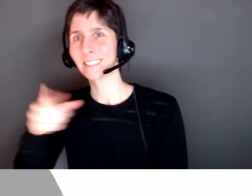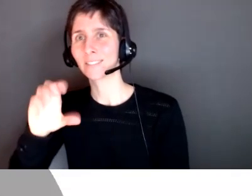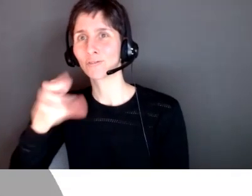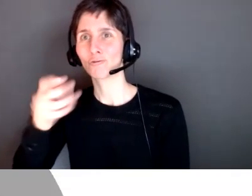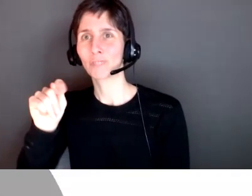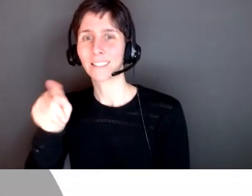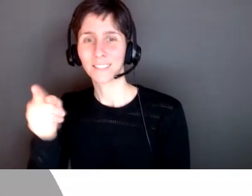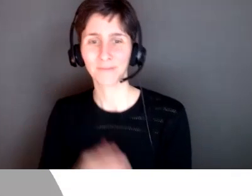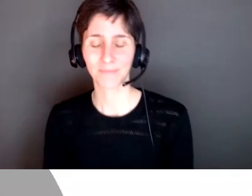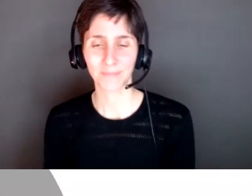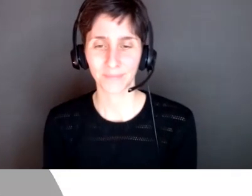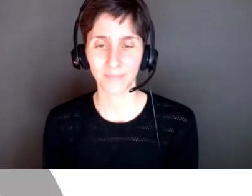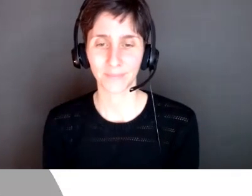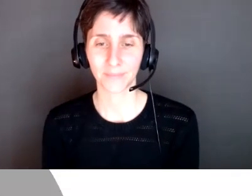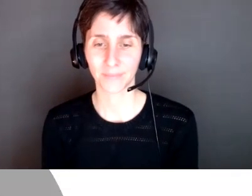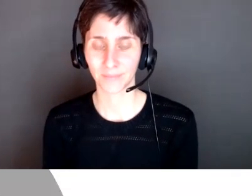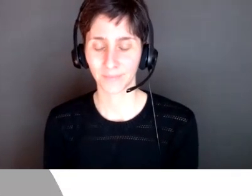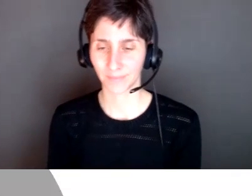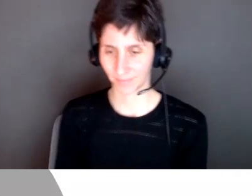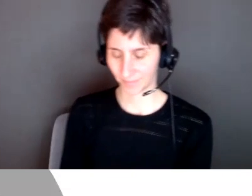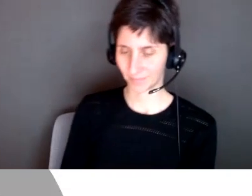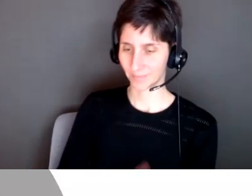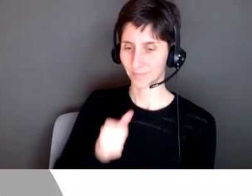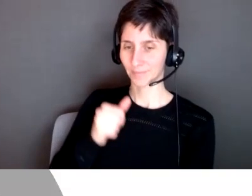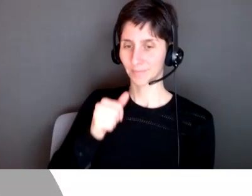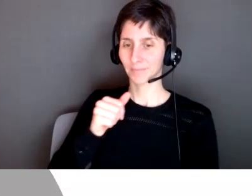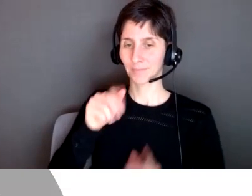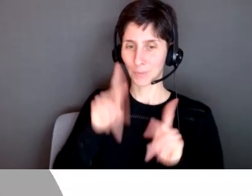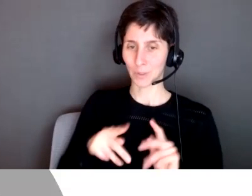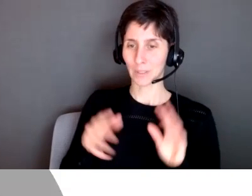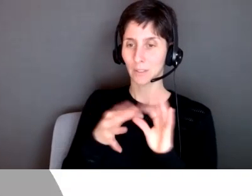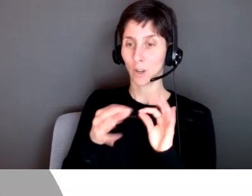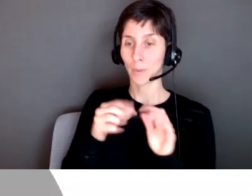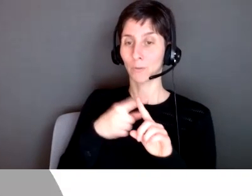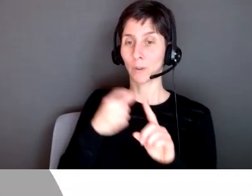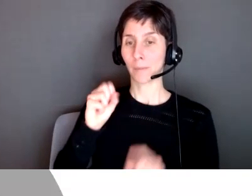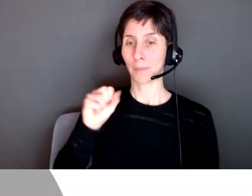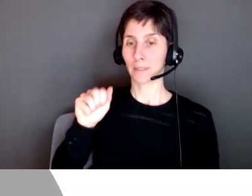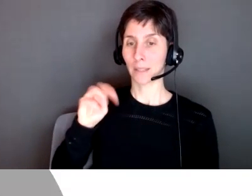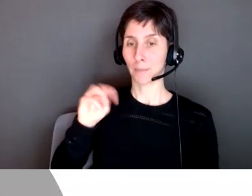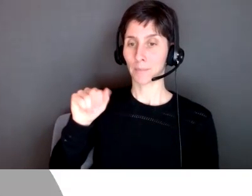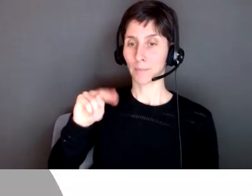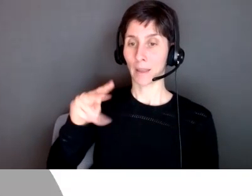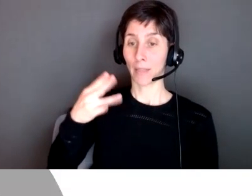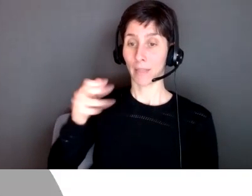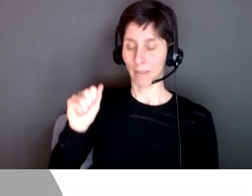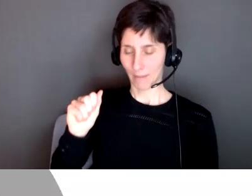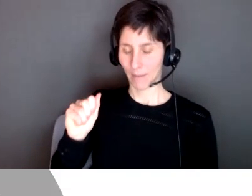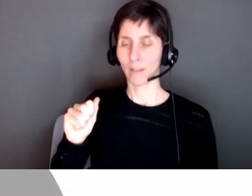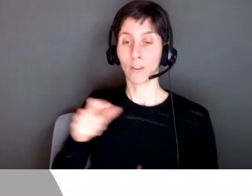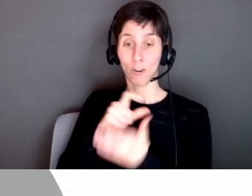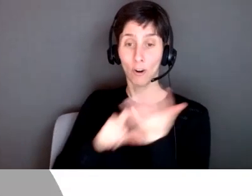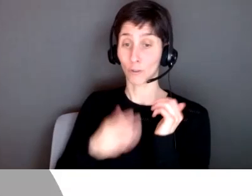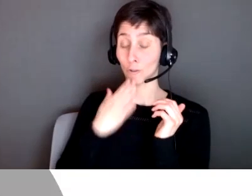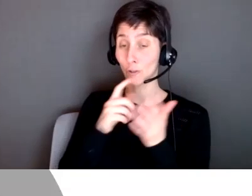to read some of the comments yeah we have a comment from samantha there is a good article by radna gosh i believe